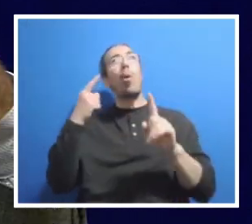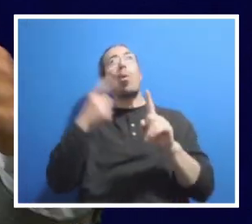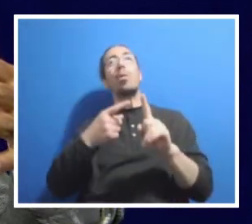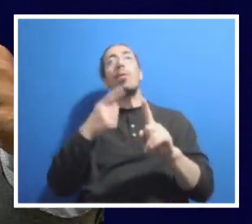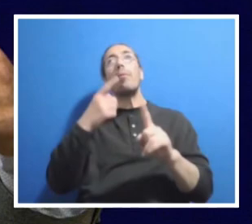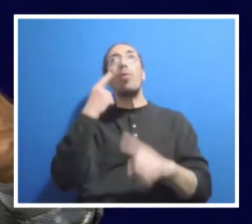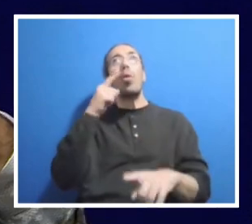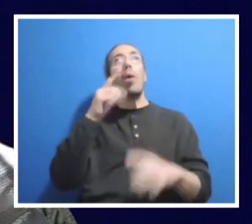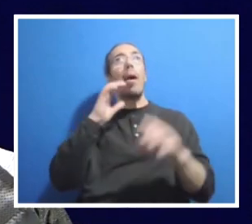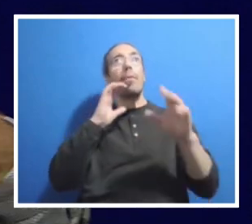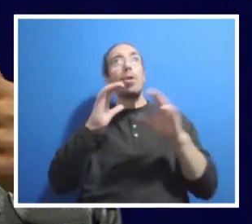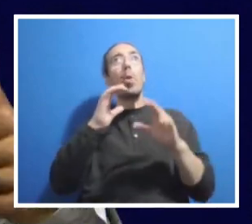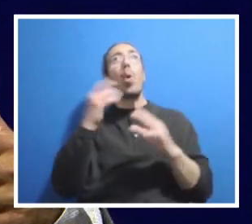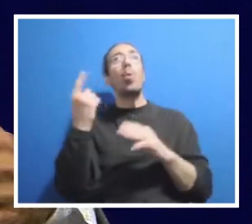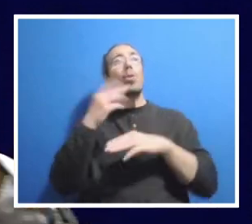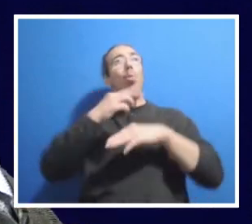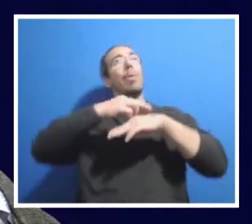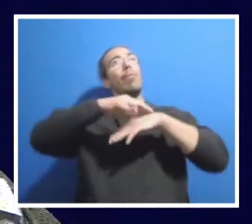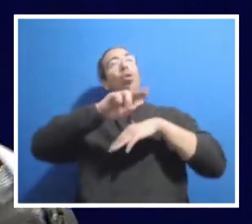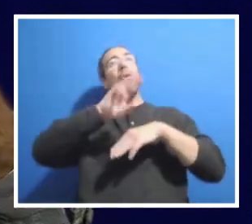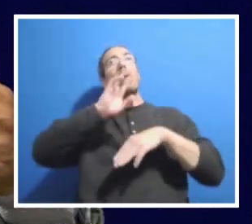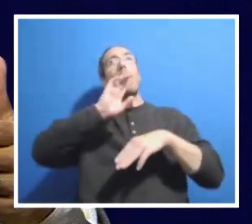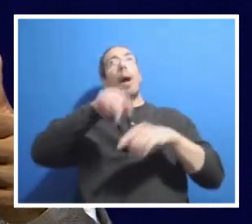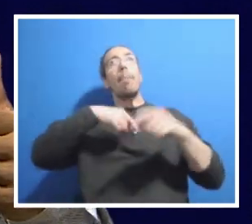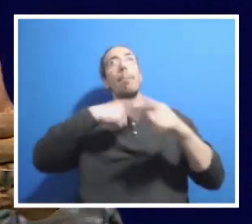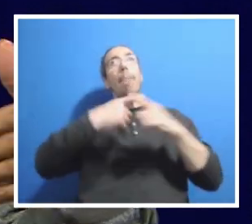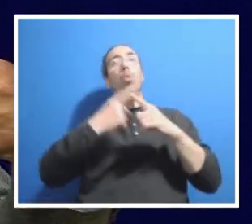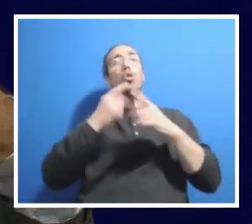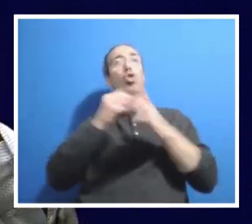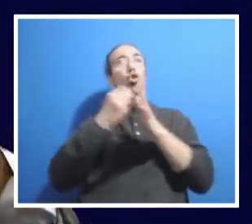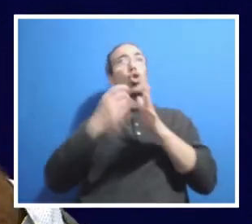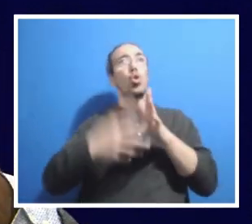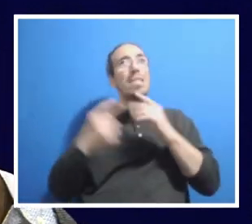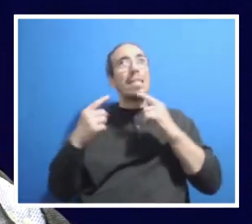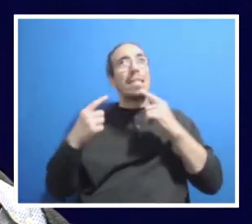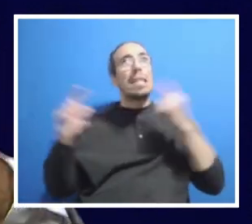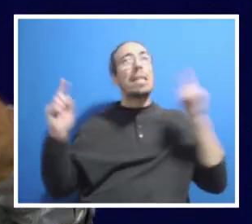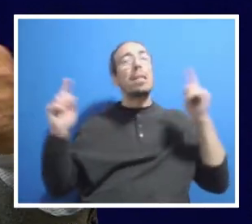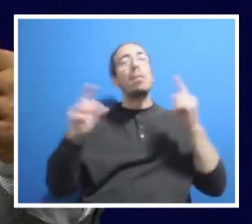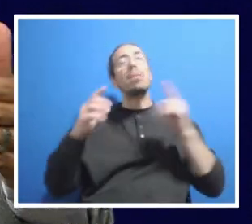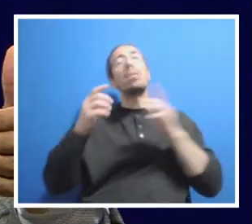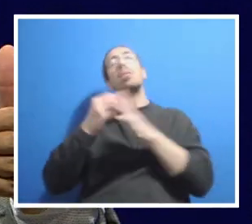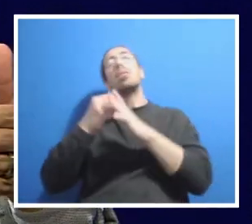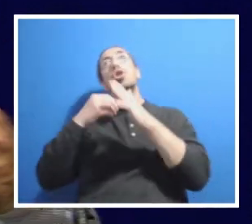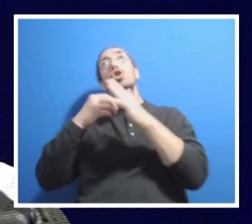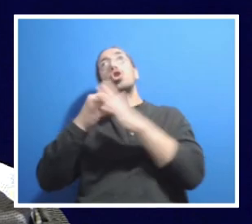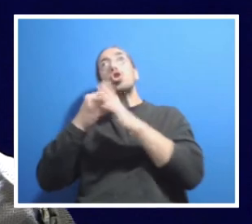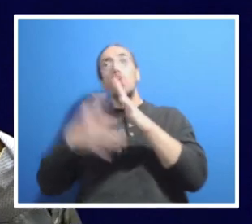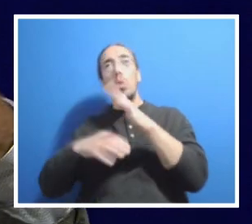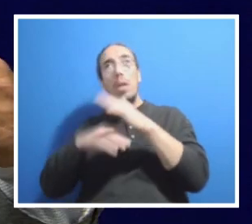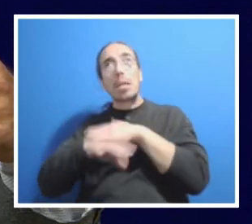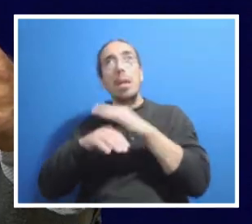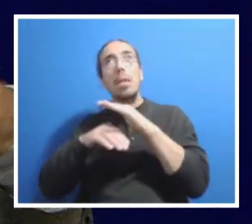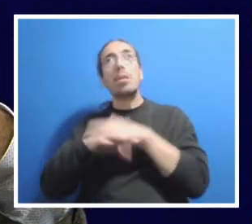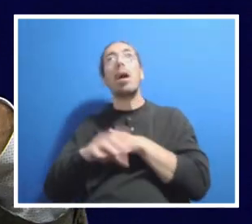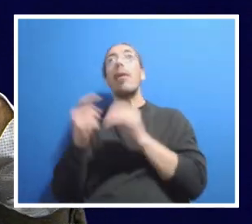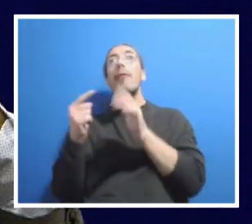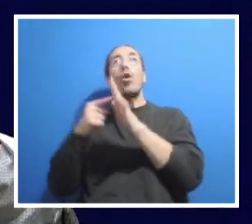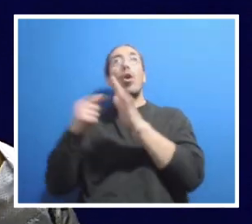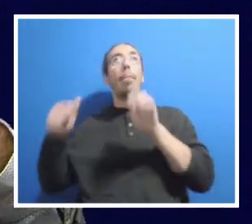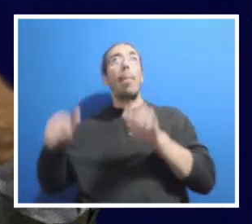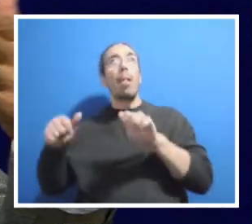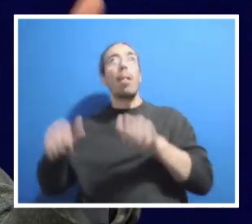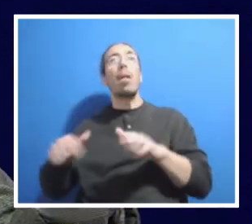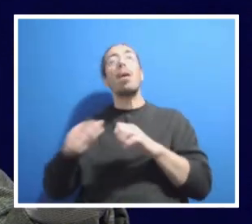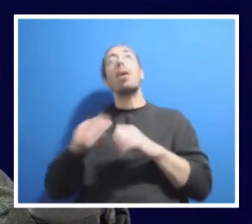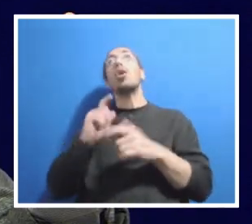we're always referring back to student success, student access, student affordability, faculty success, faculty ability to